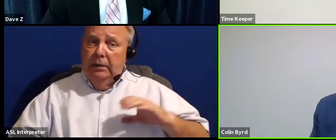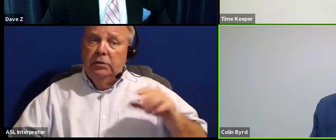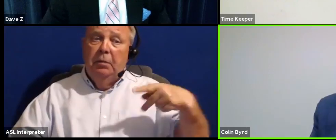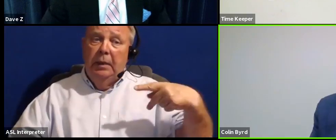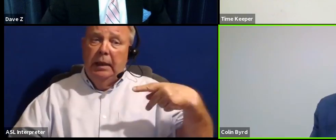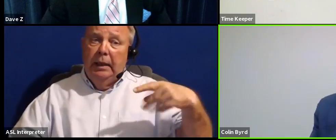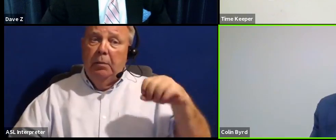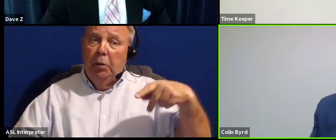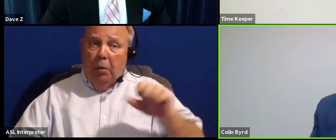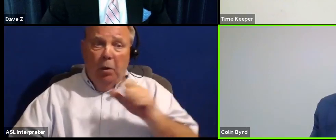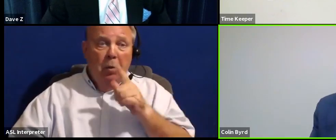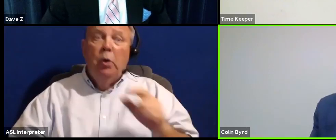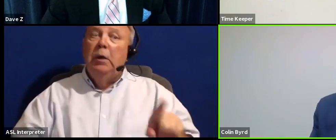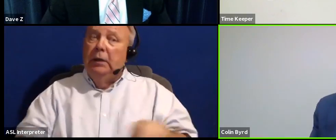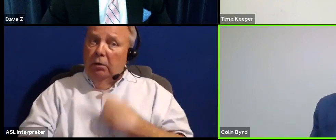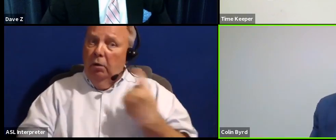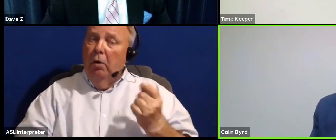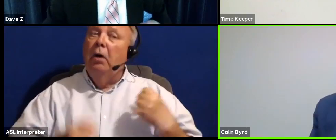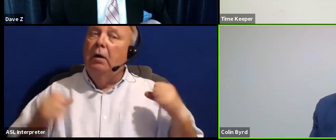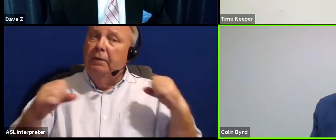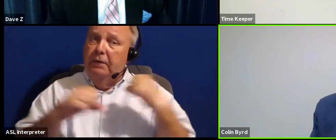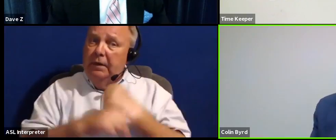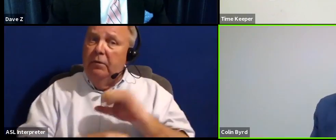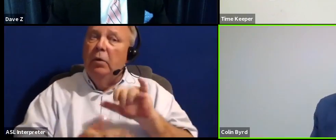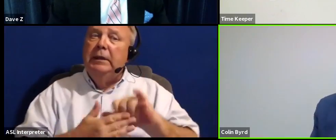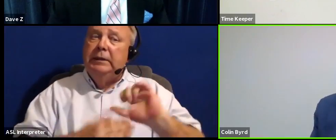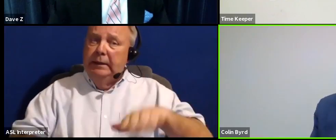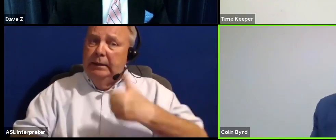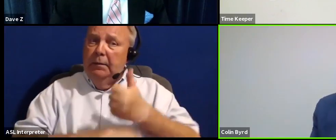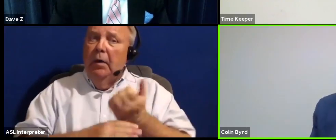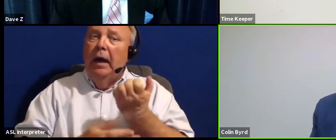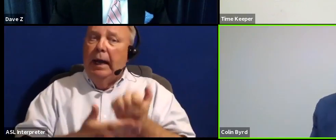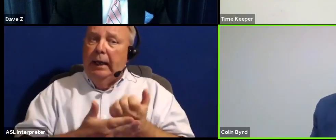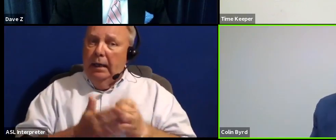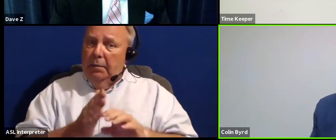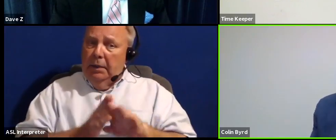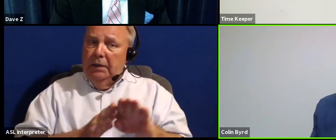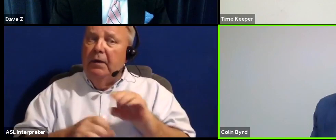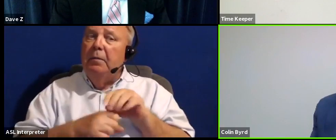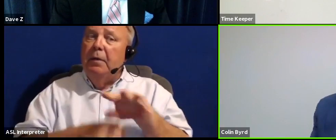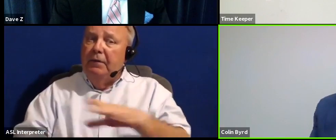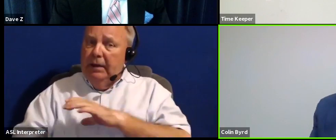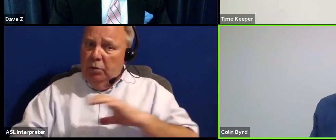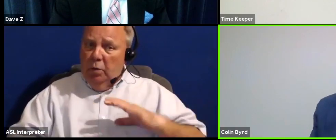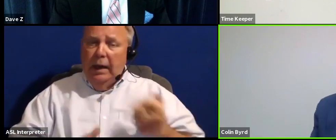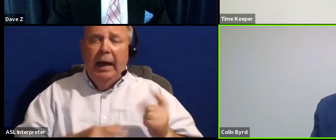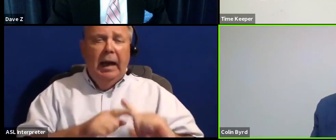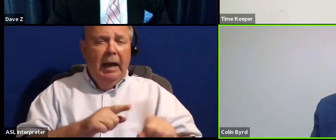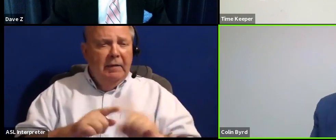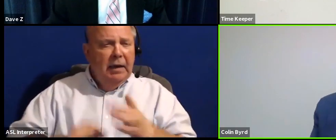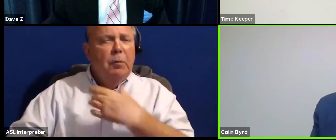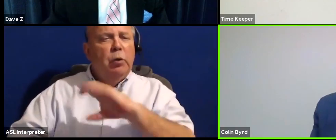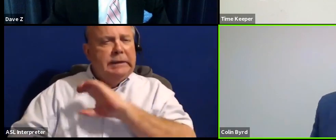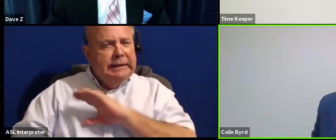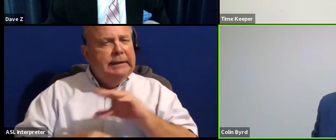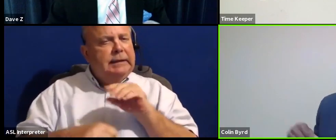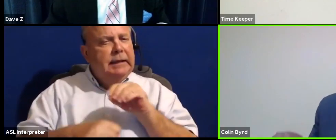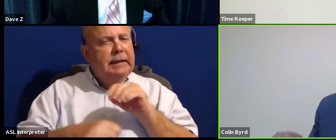pushed for this, and that is the establishment of an economic development advisory committee. We have a number of citizen advisory committees that